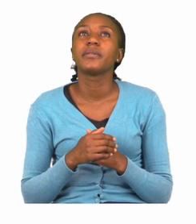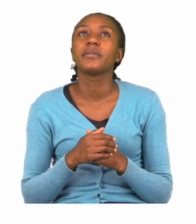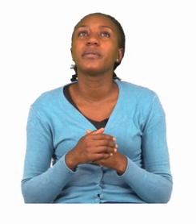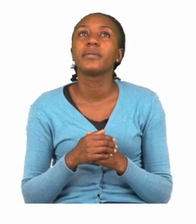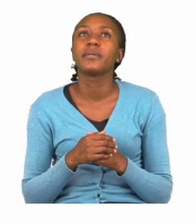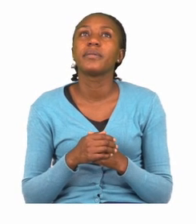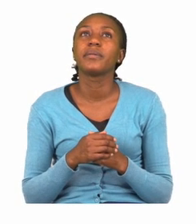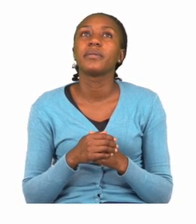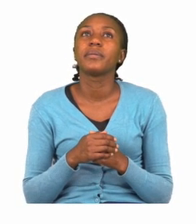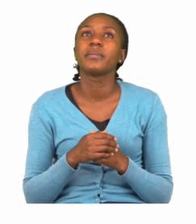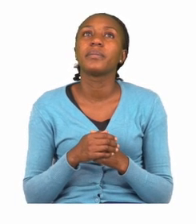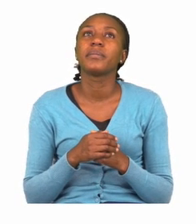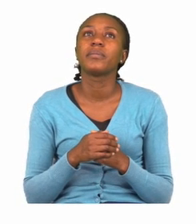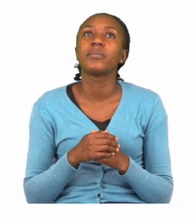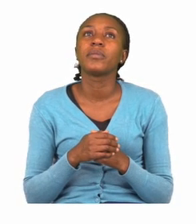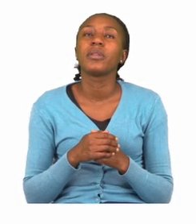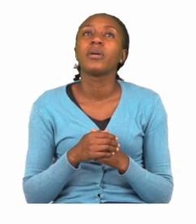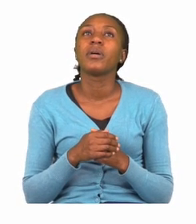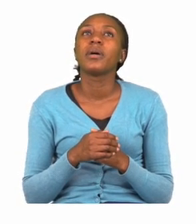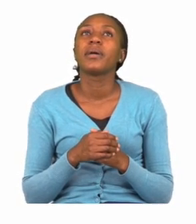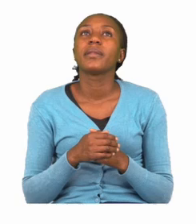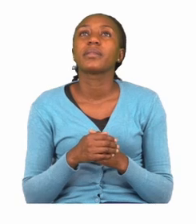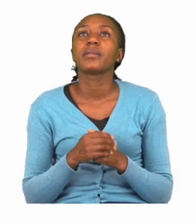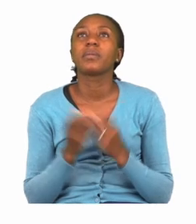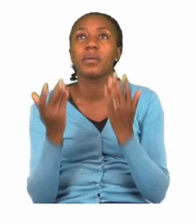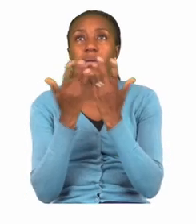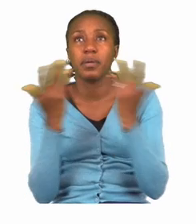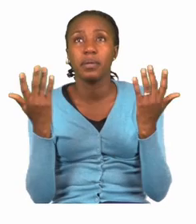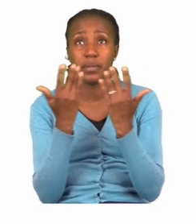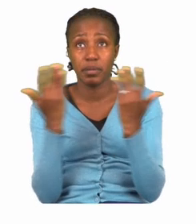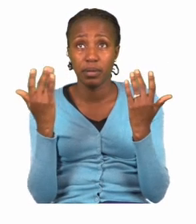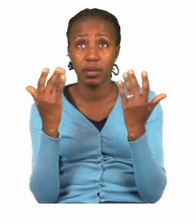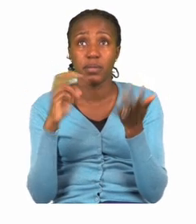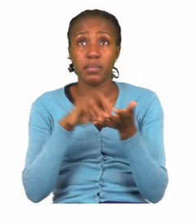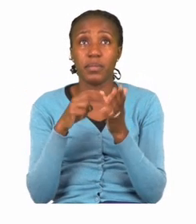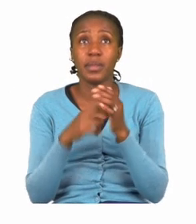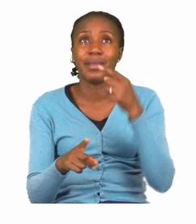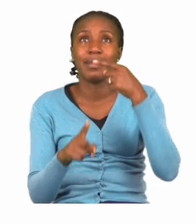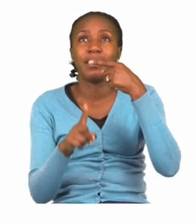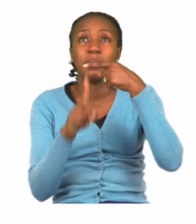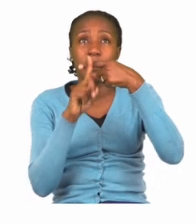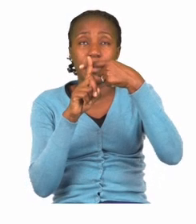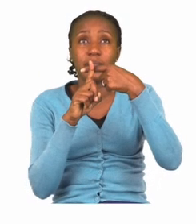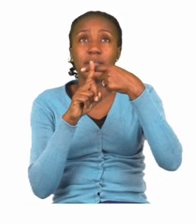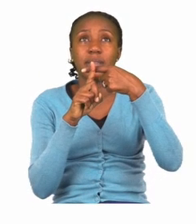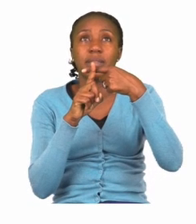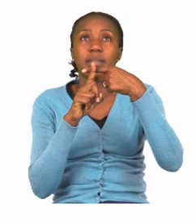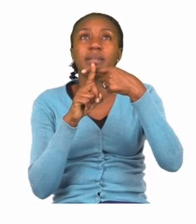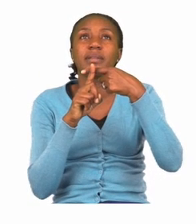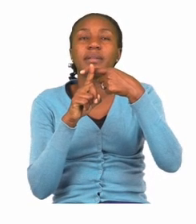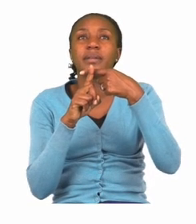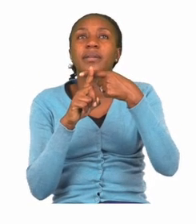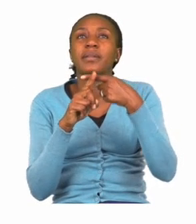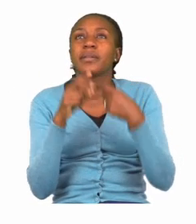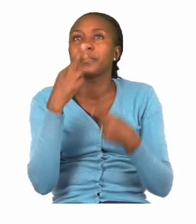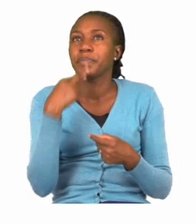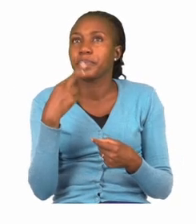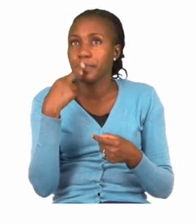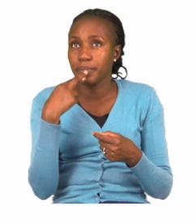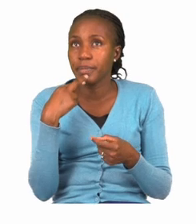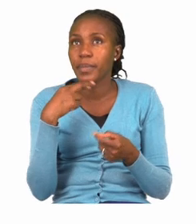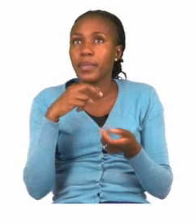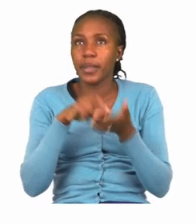Remember, 10 more and 10 less. So what you need to do is you will see right